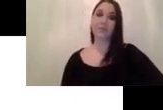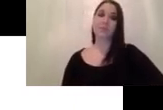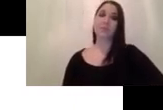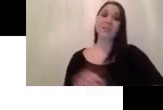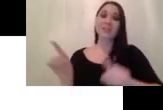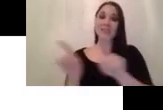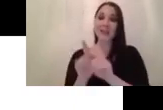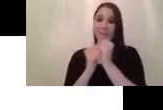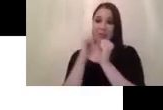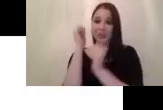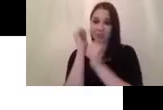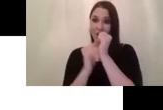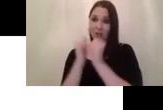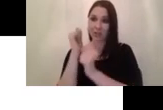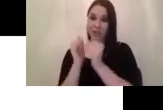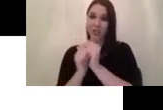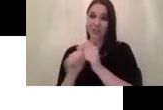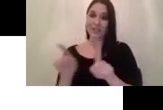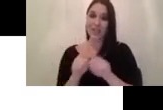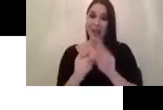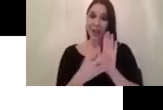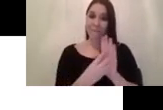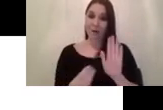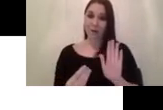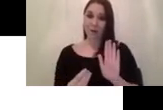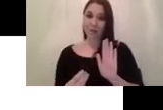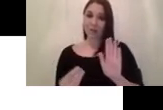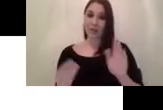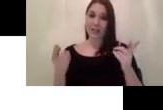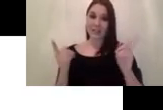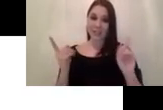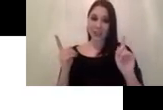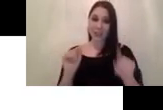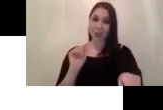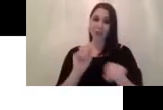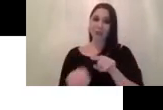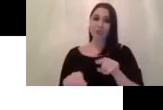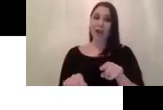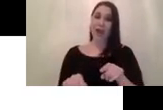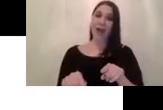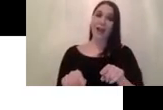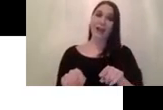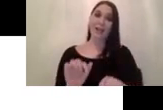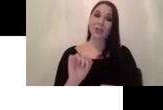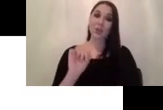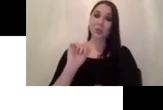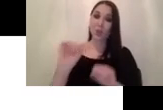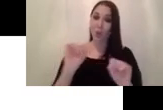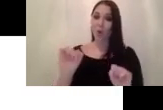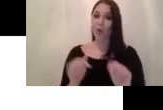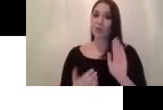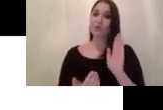then now you use distillation user output of the teacher to train your um new